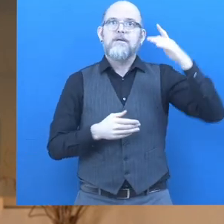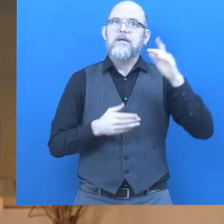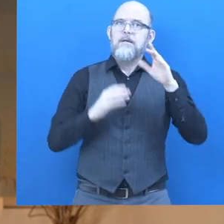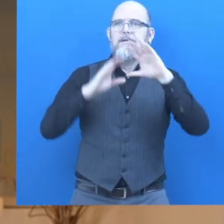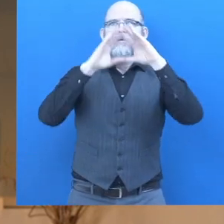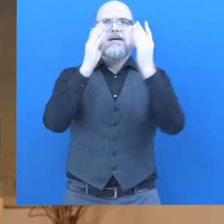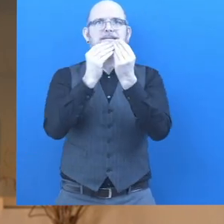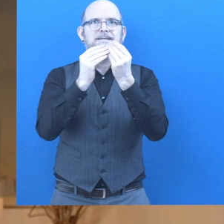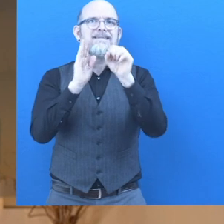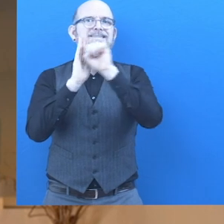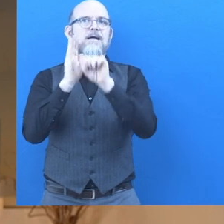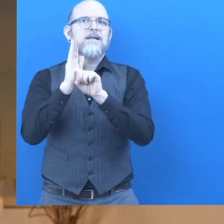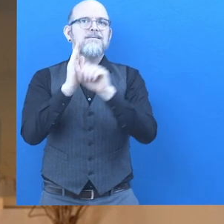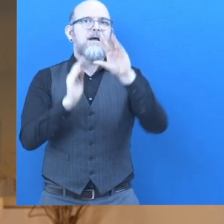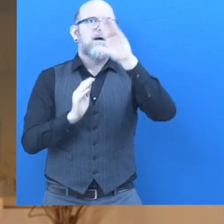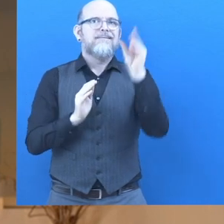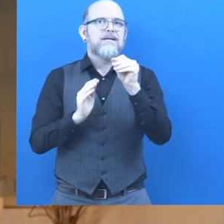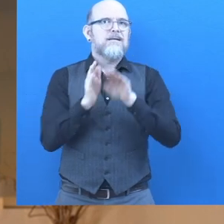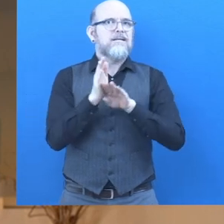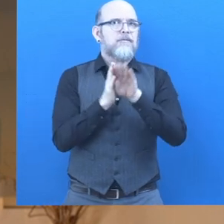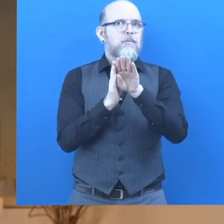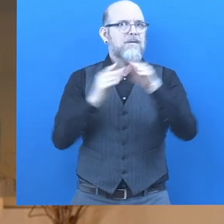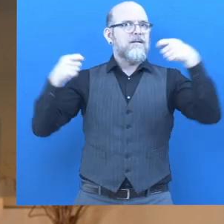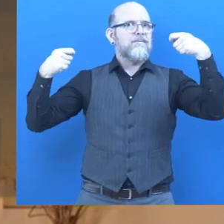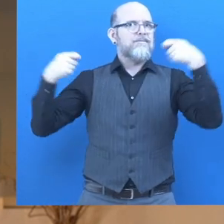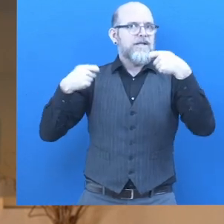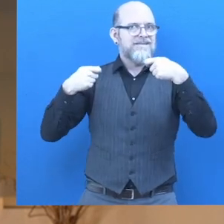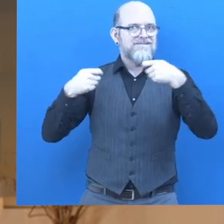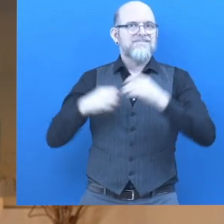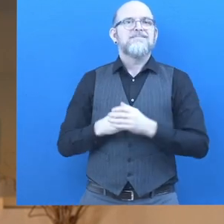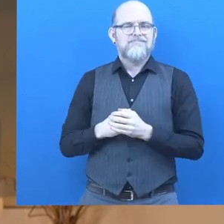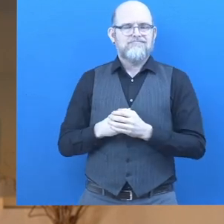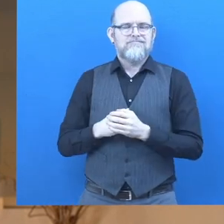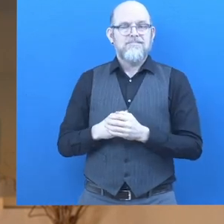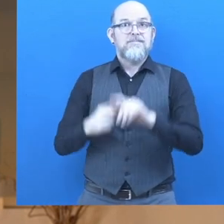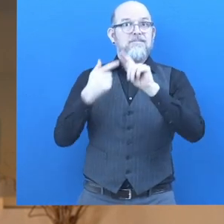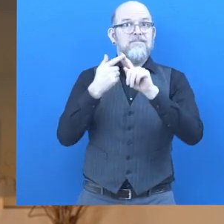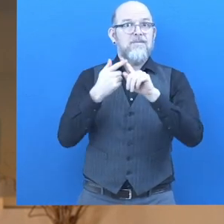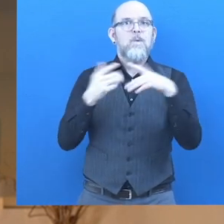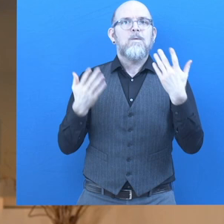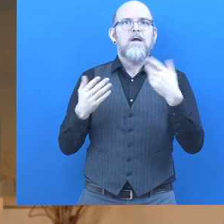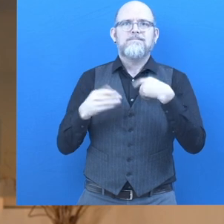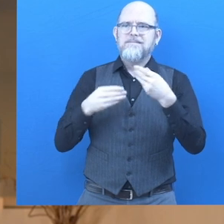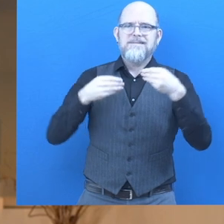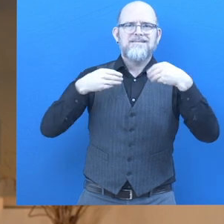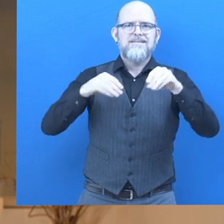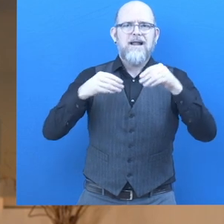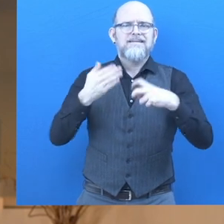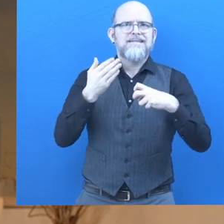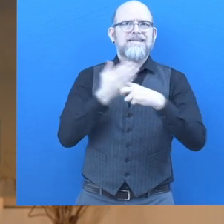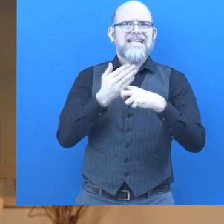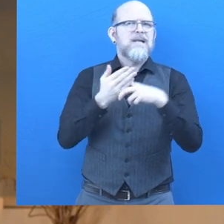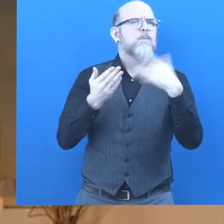African Development Foundation. And secondly, we sell tickets